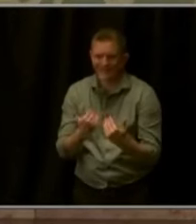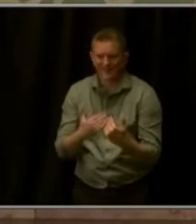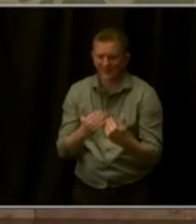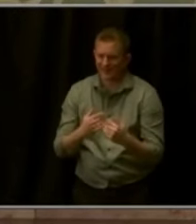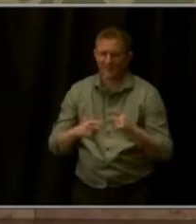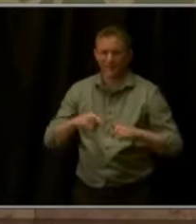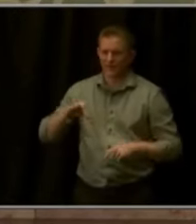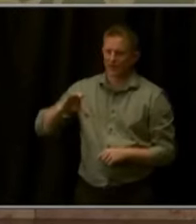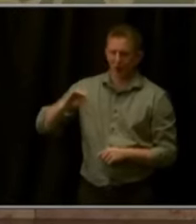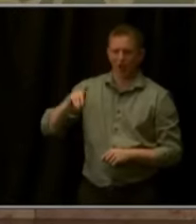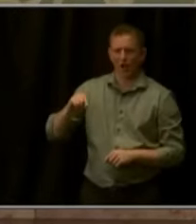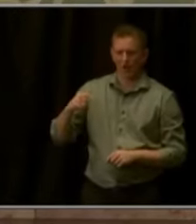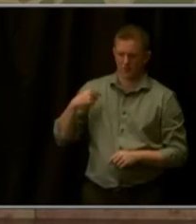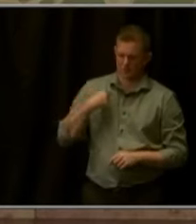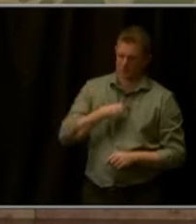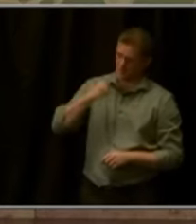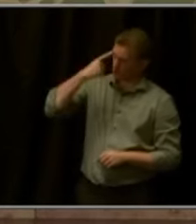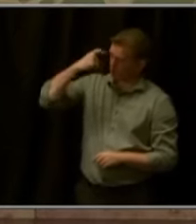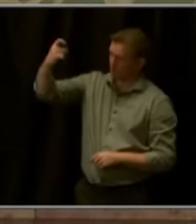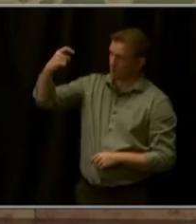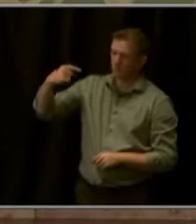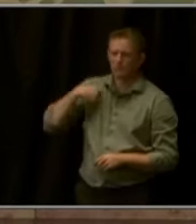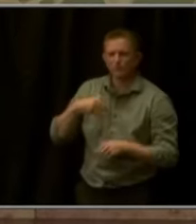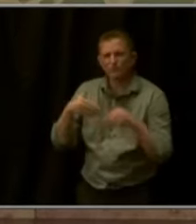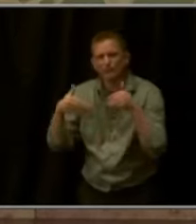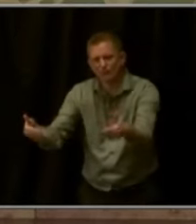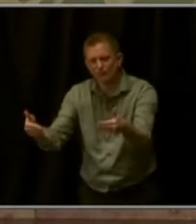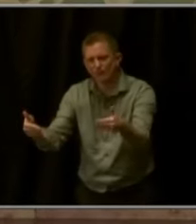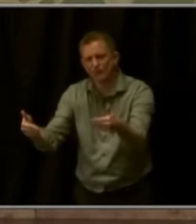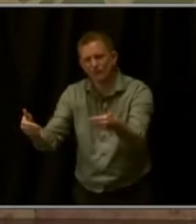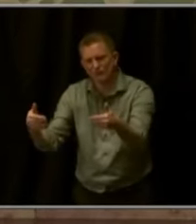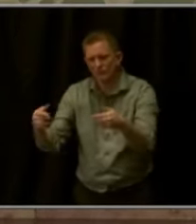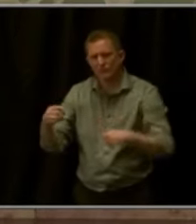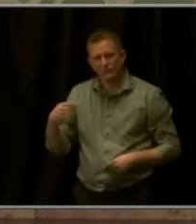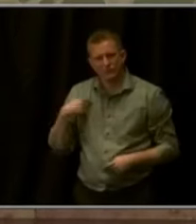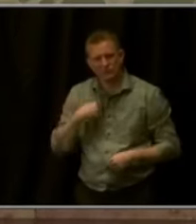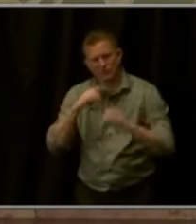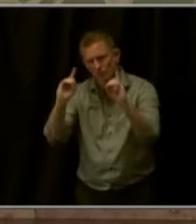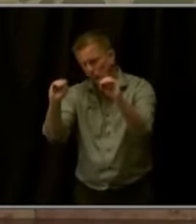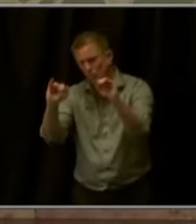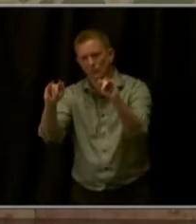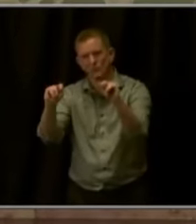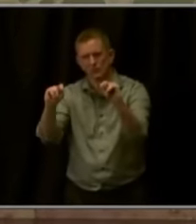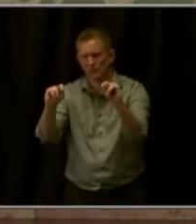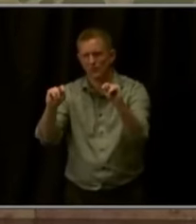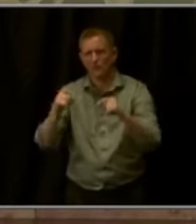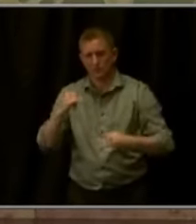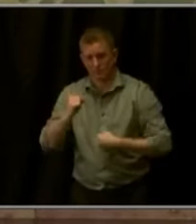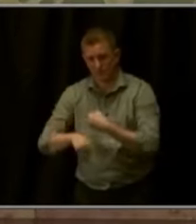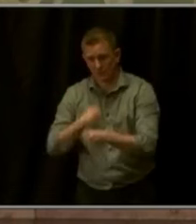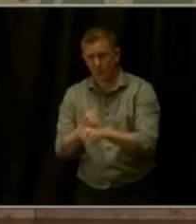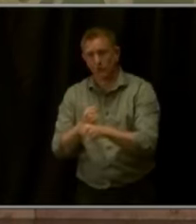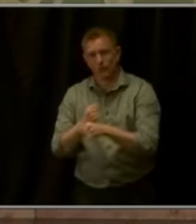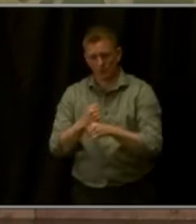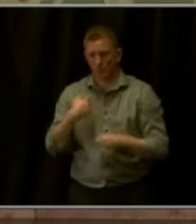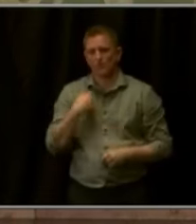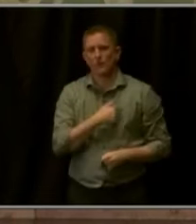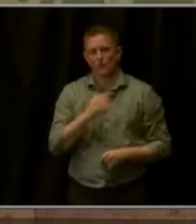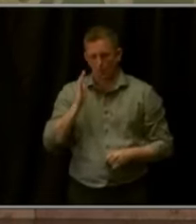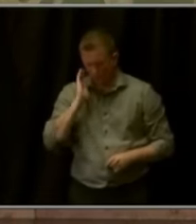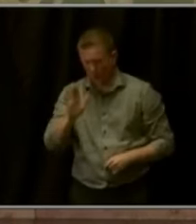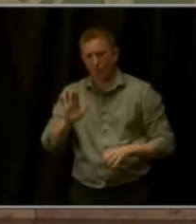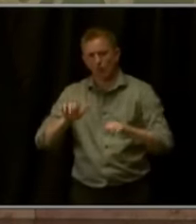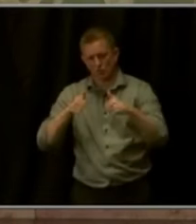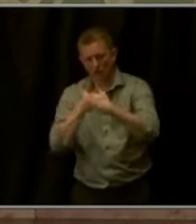we dare, and we do. And this year, choose once again to tackle what is hard, what truly challenges